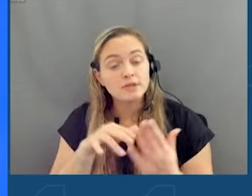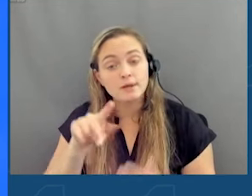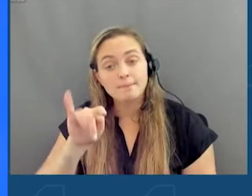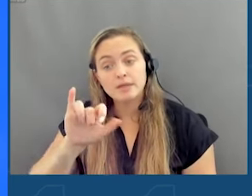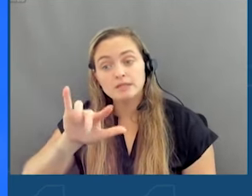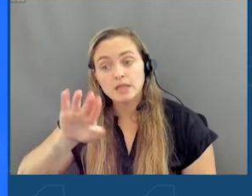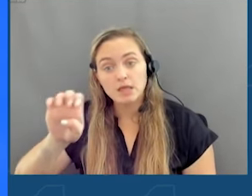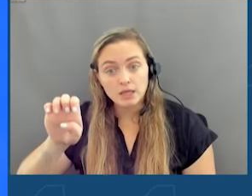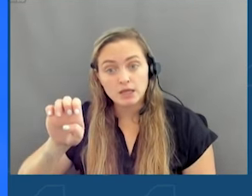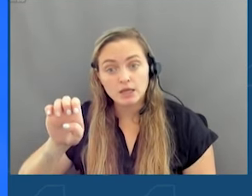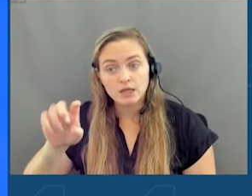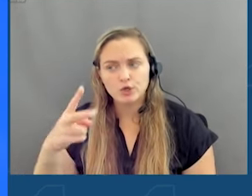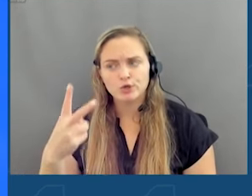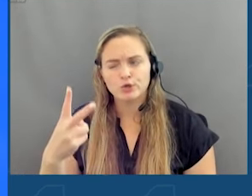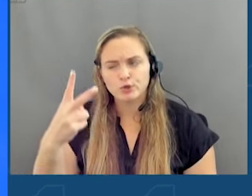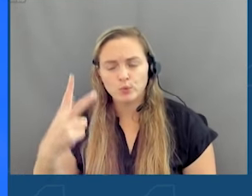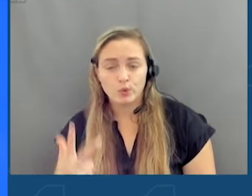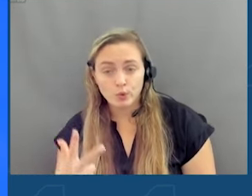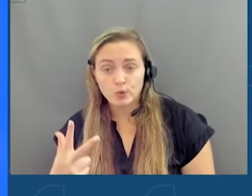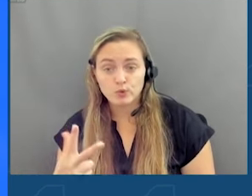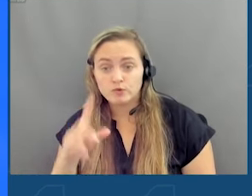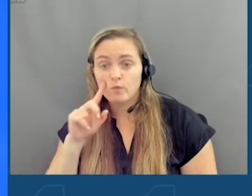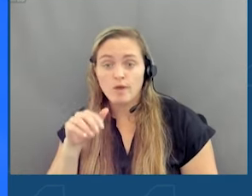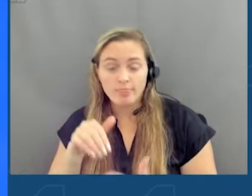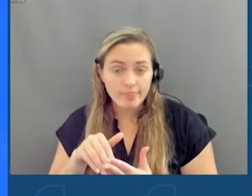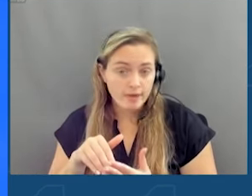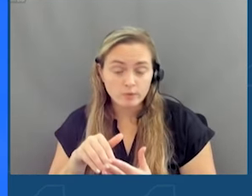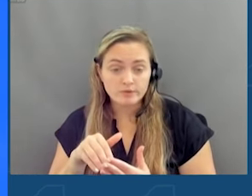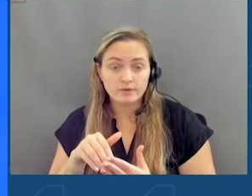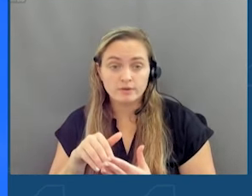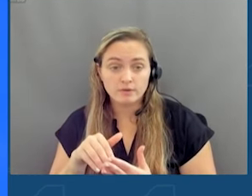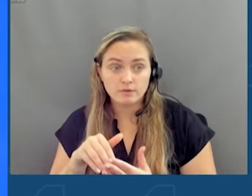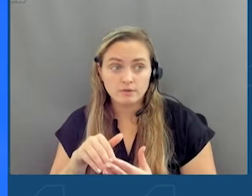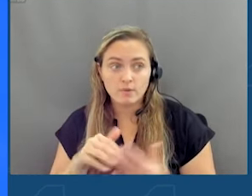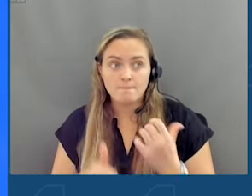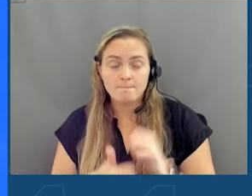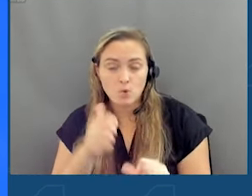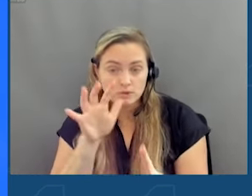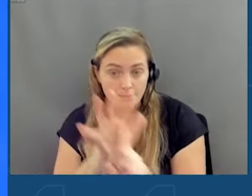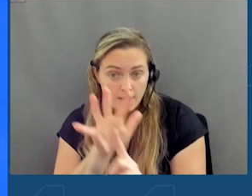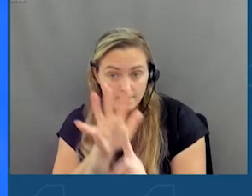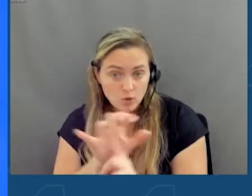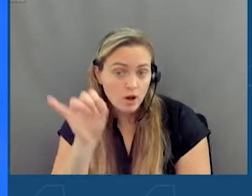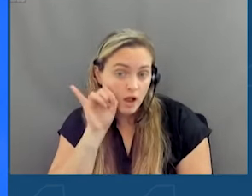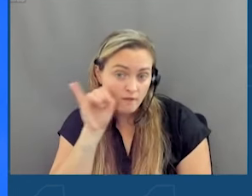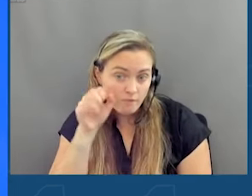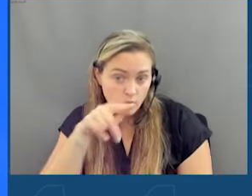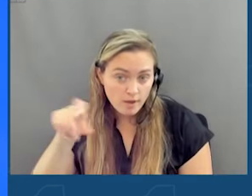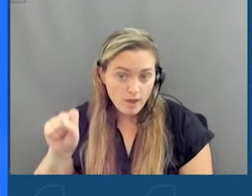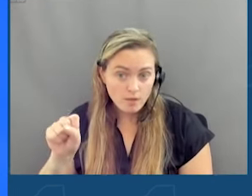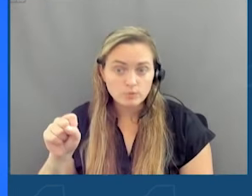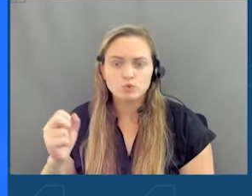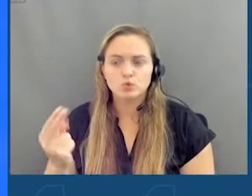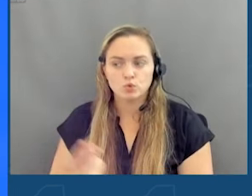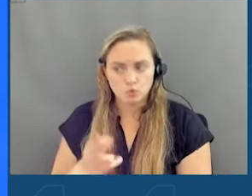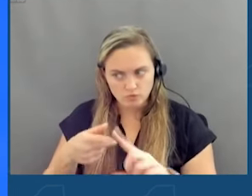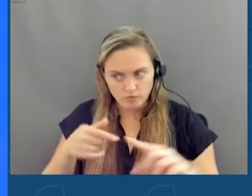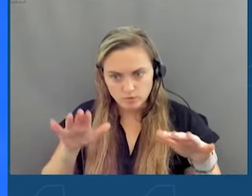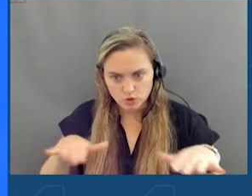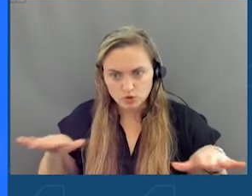that two-thirds of the thousand most popular iPhone apps used by children